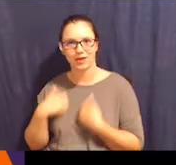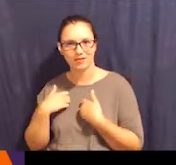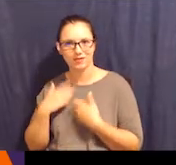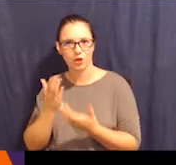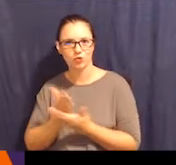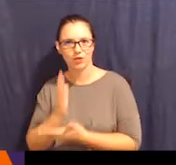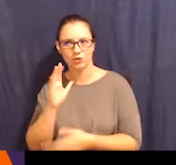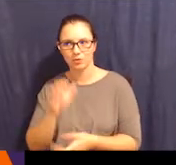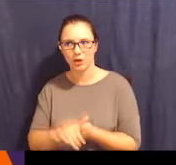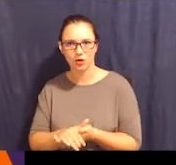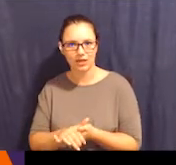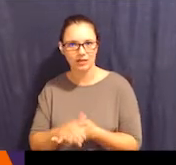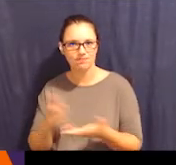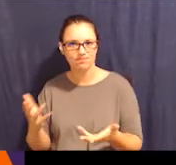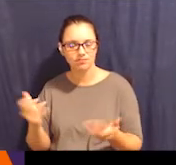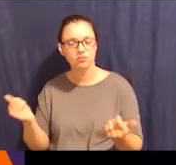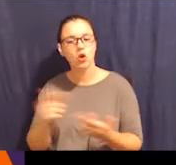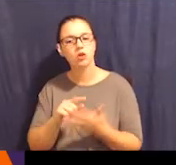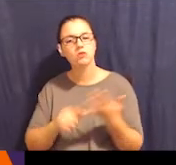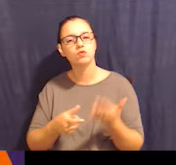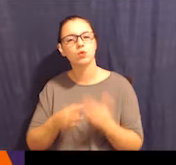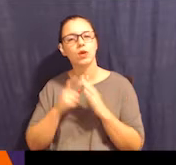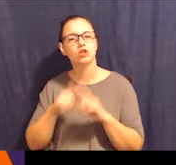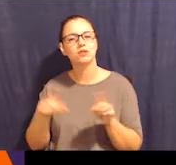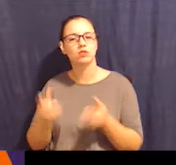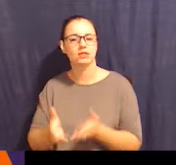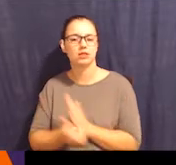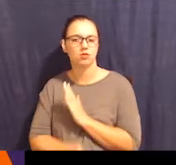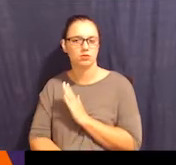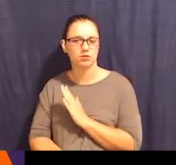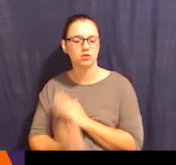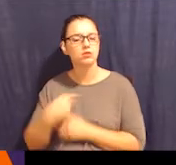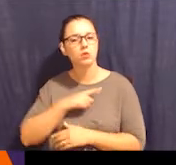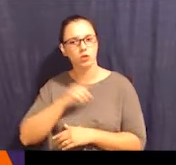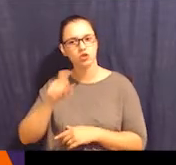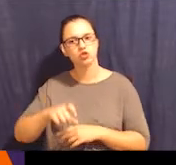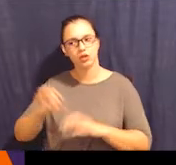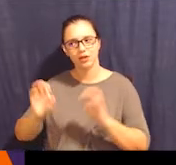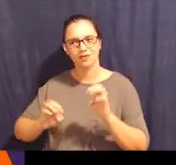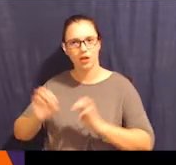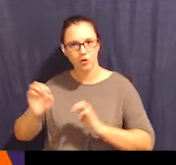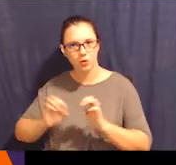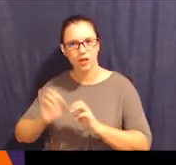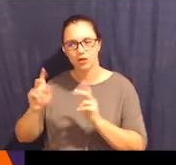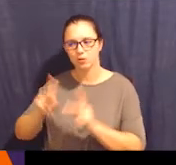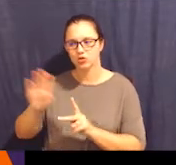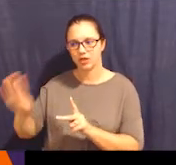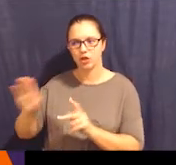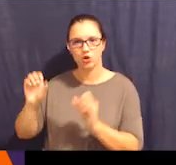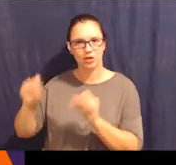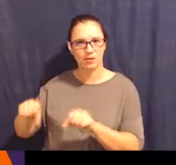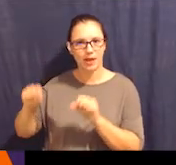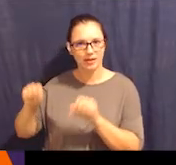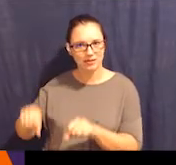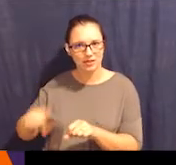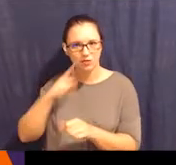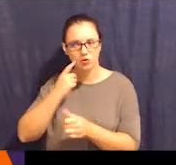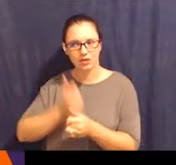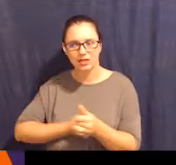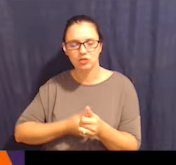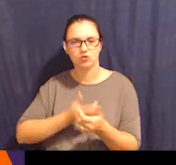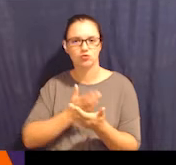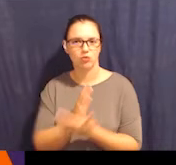you live, the right to marry, and these all require different skills. So we should be evaluating the person's capacity